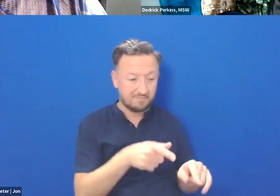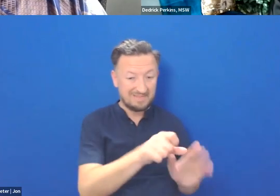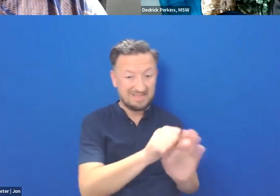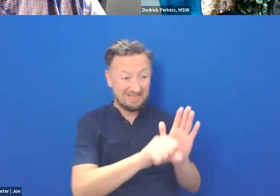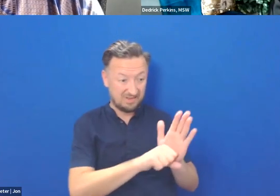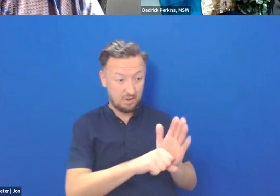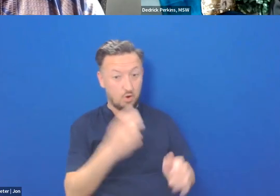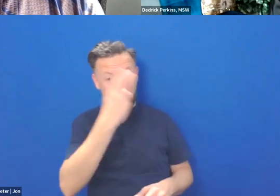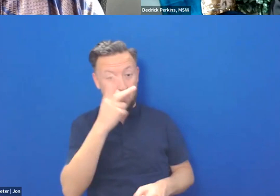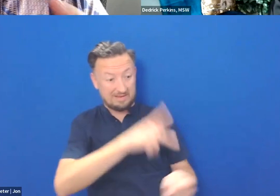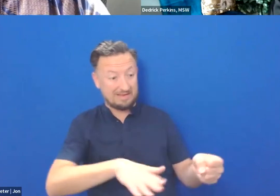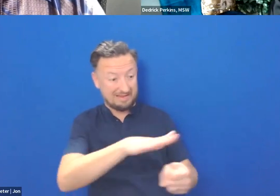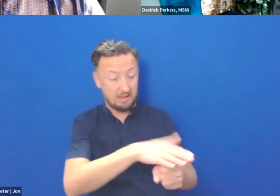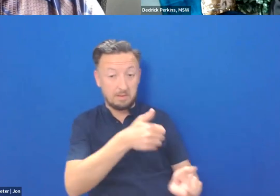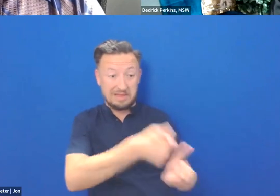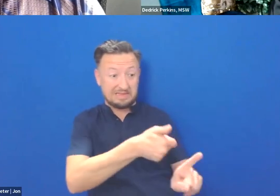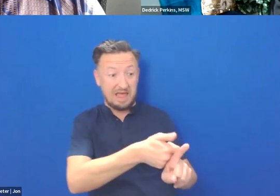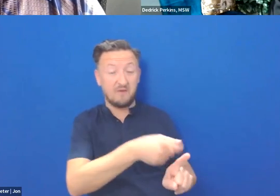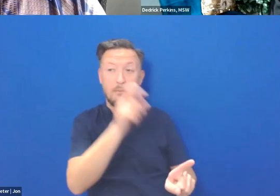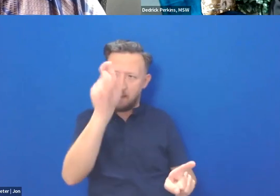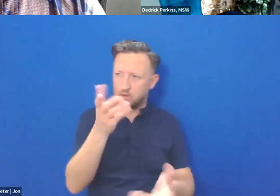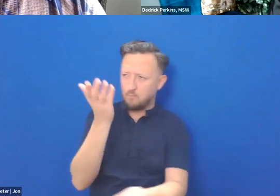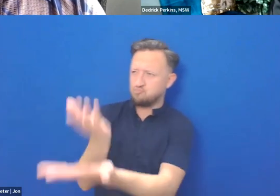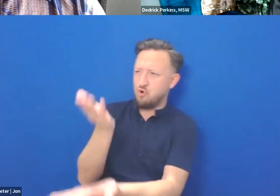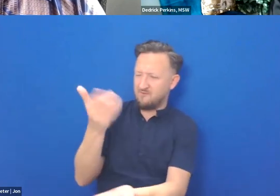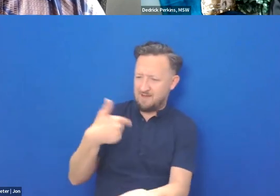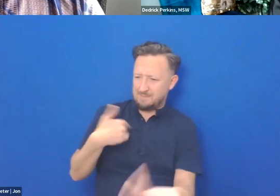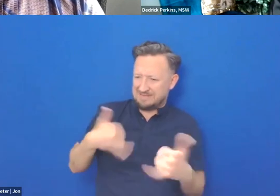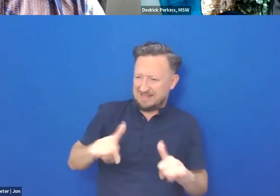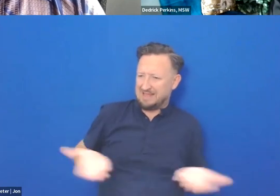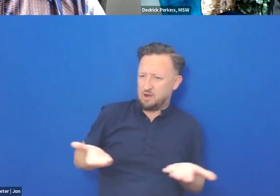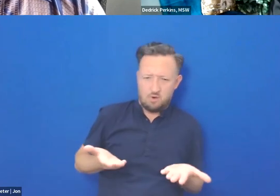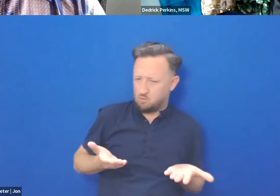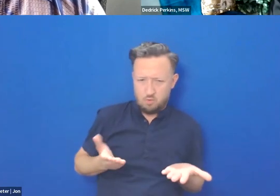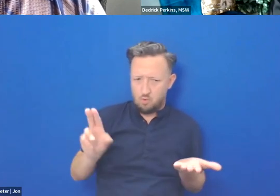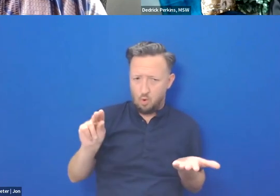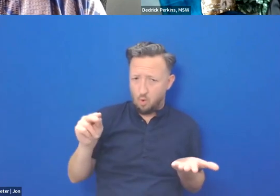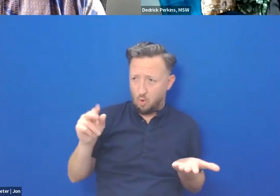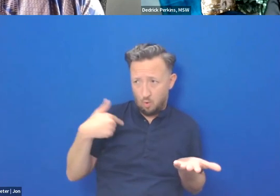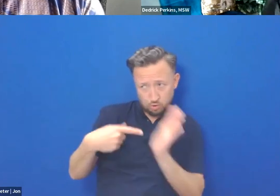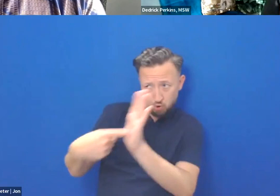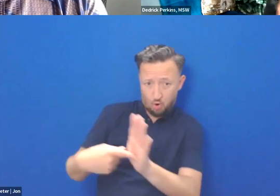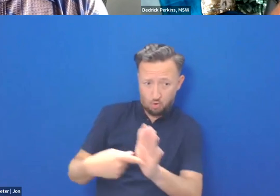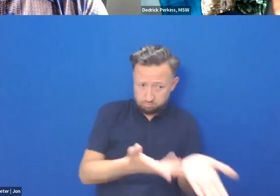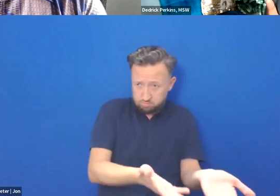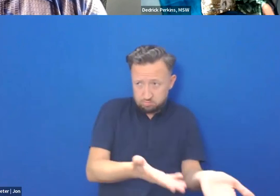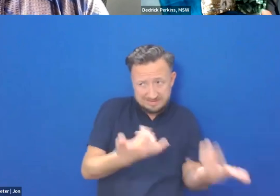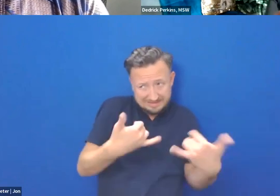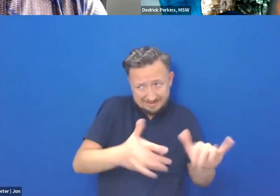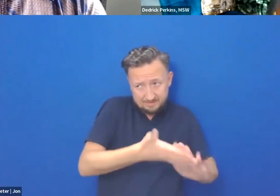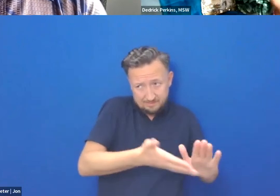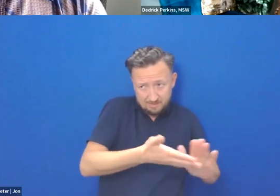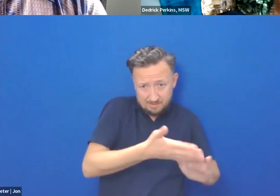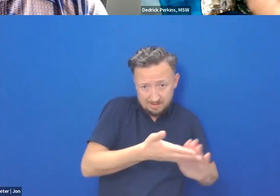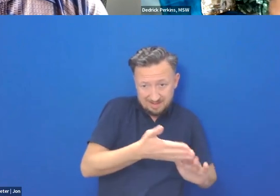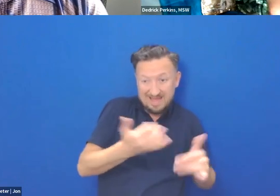the Hawaiian Kingdom does not have to prove it still exists. All we have to show that it did exist, you got to show, called the United States,